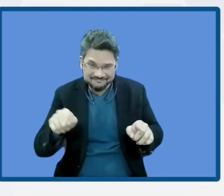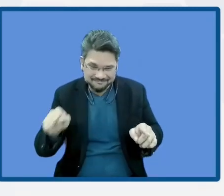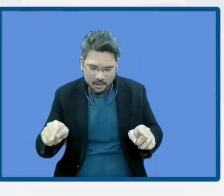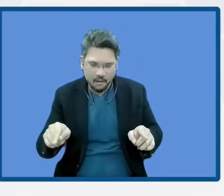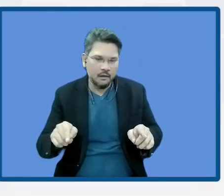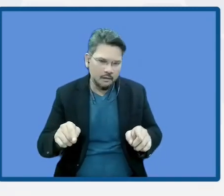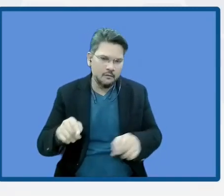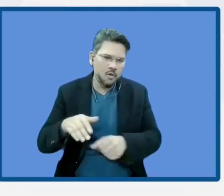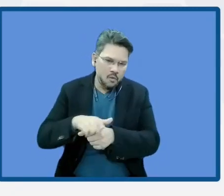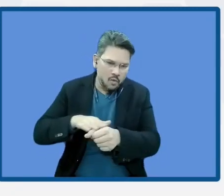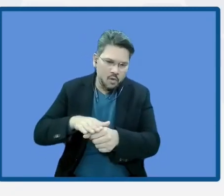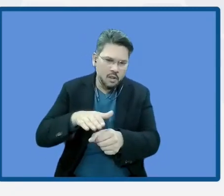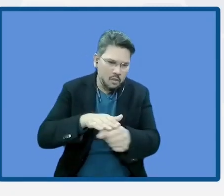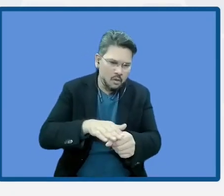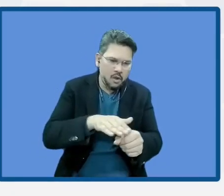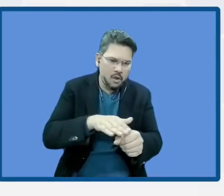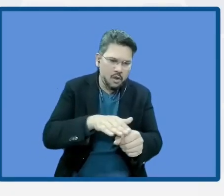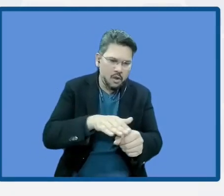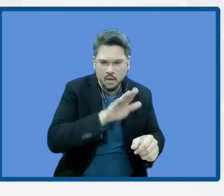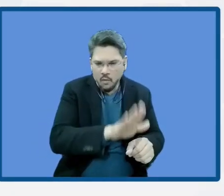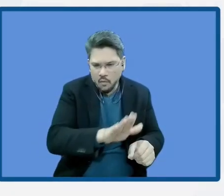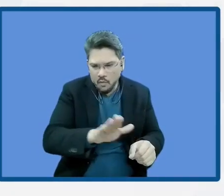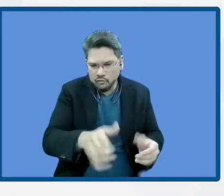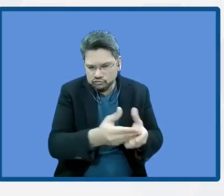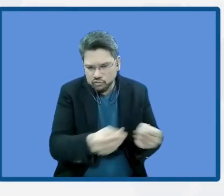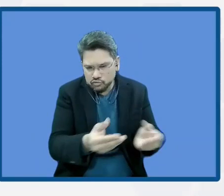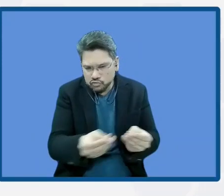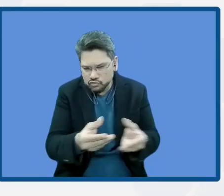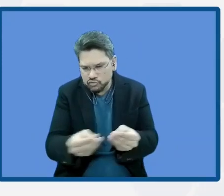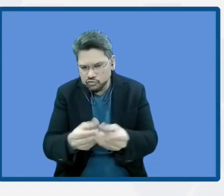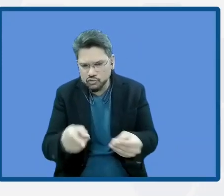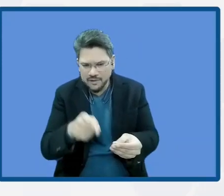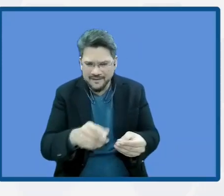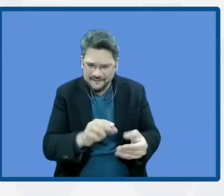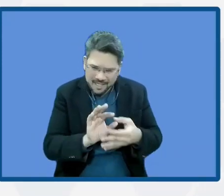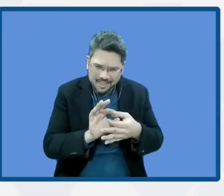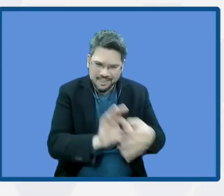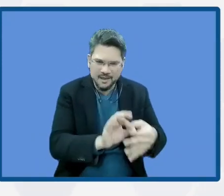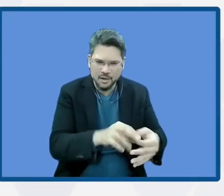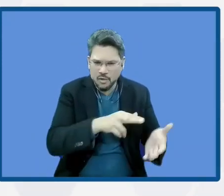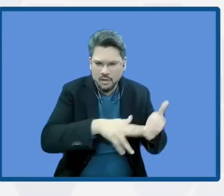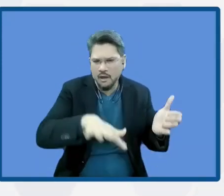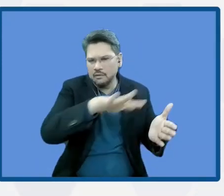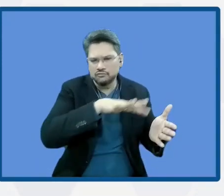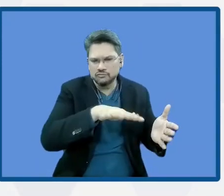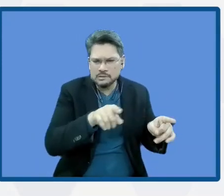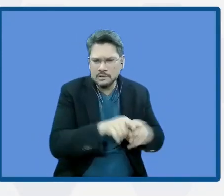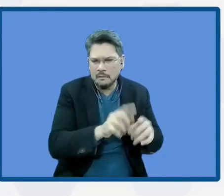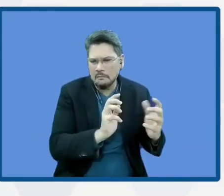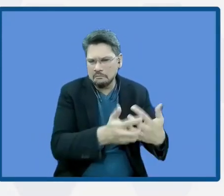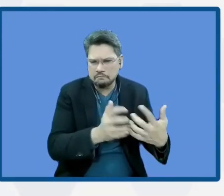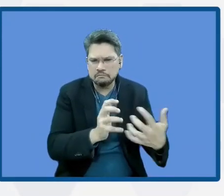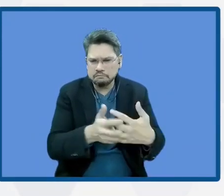solutions, these natural-based solutions, well, we can assess them, measure